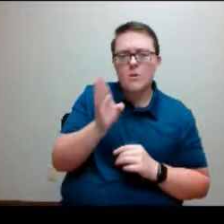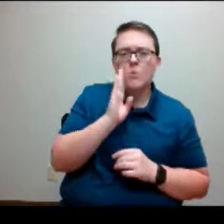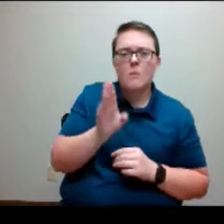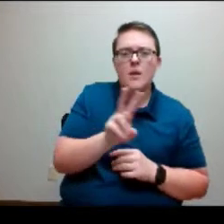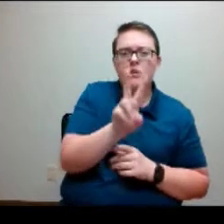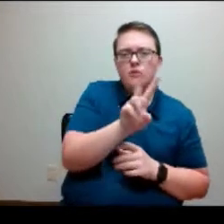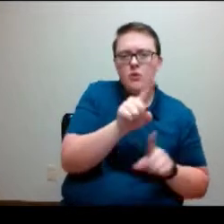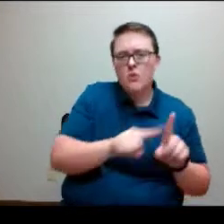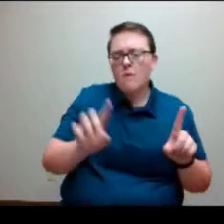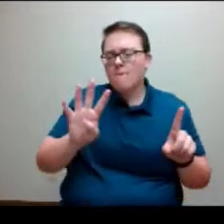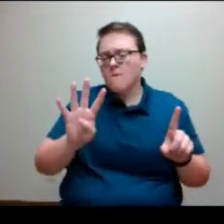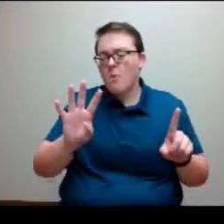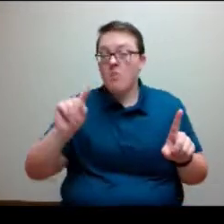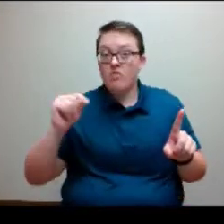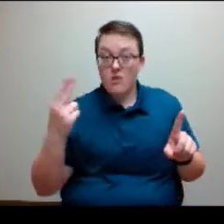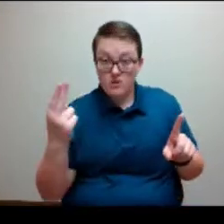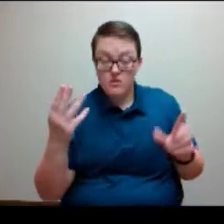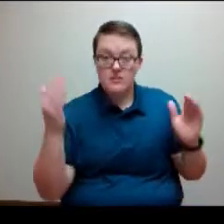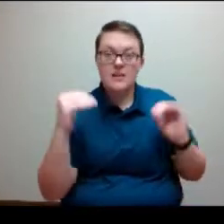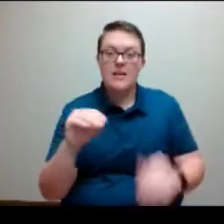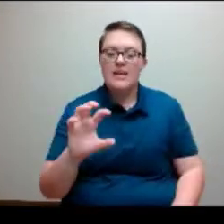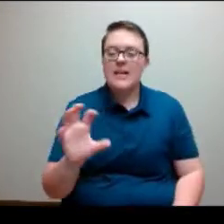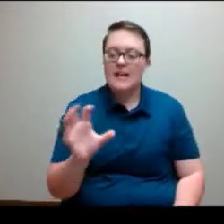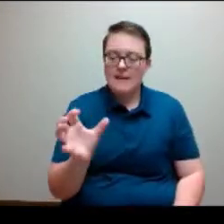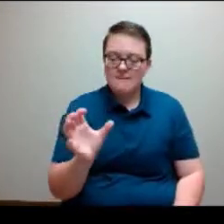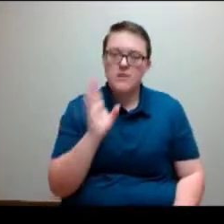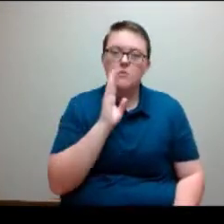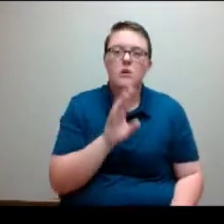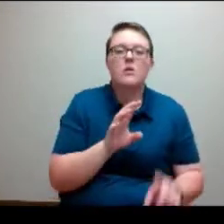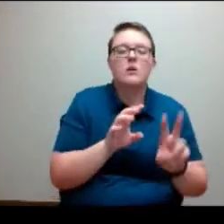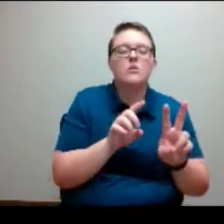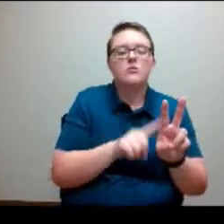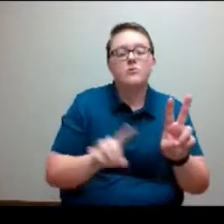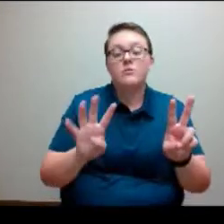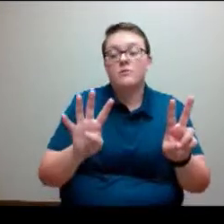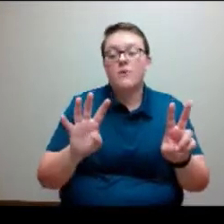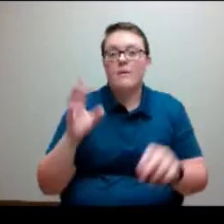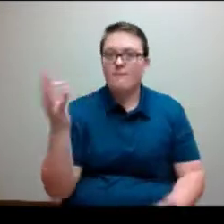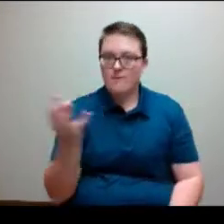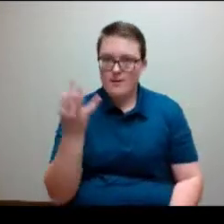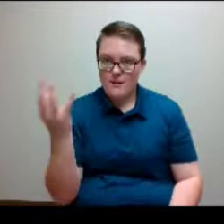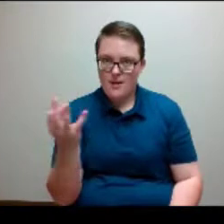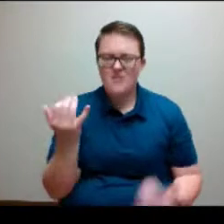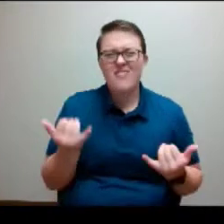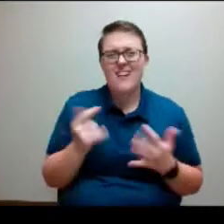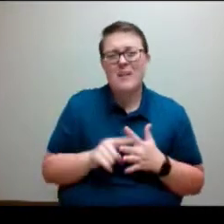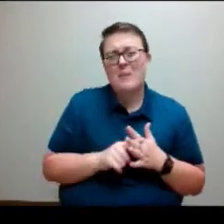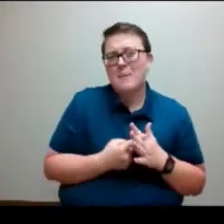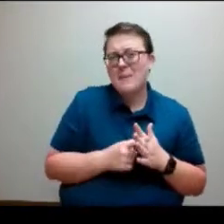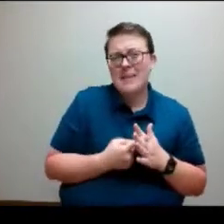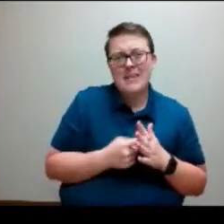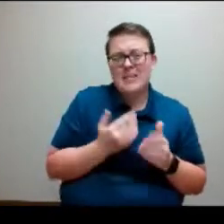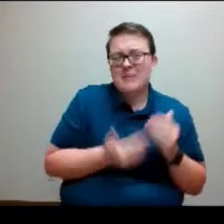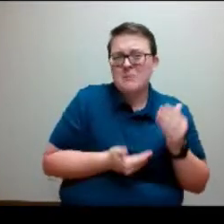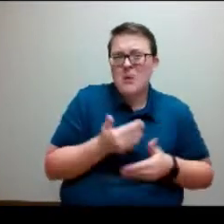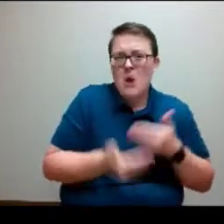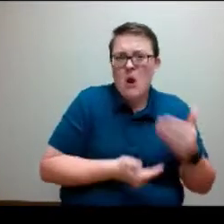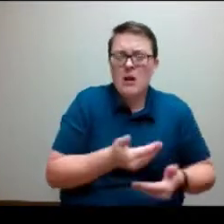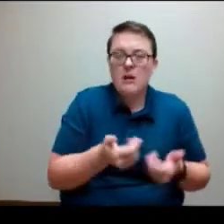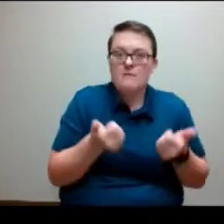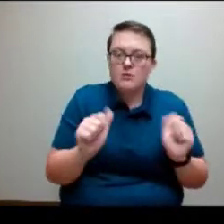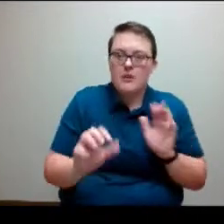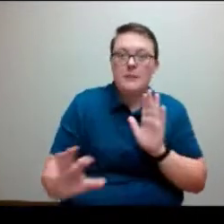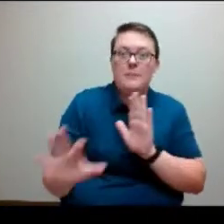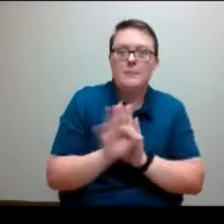Thursday and Canvas will be 2 to 4 on Friday. And we are at the beginning stages of selecting our